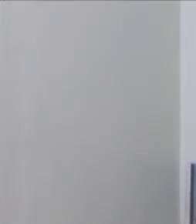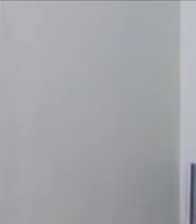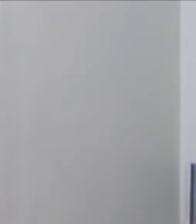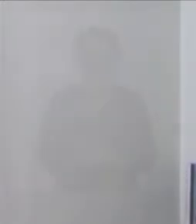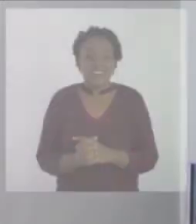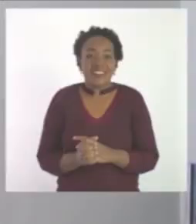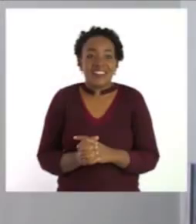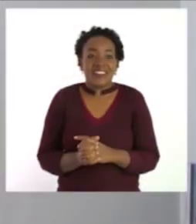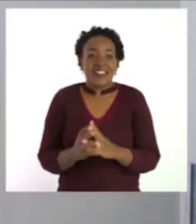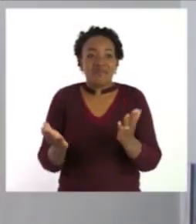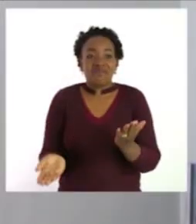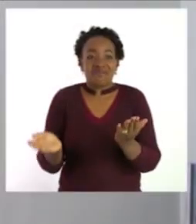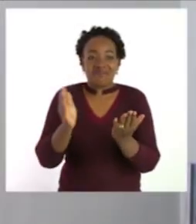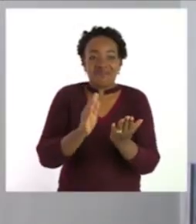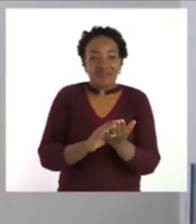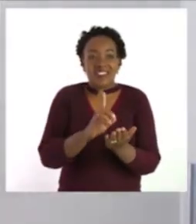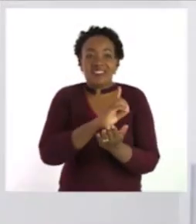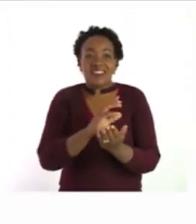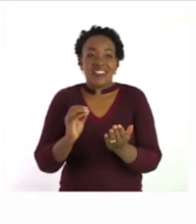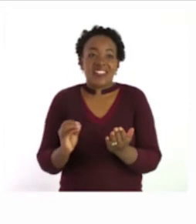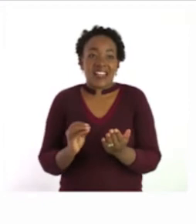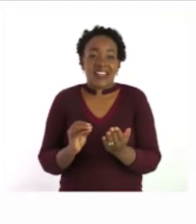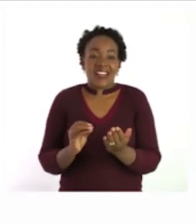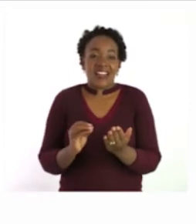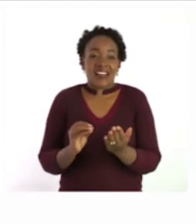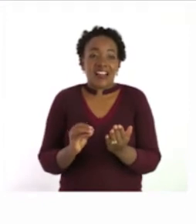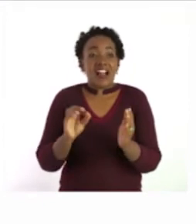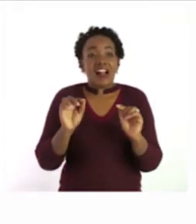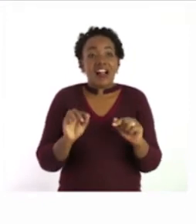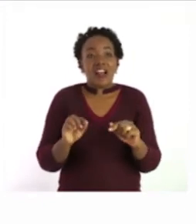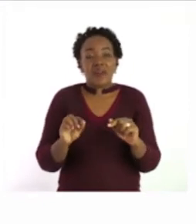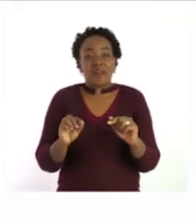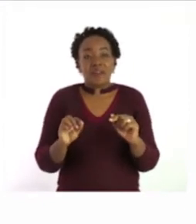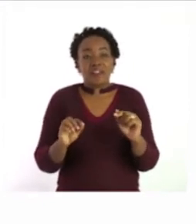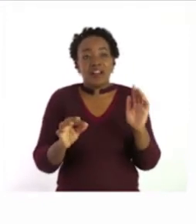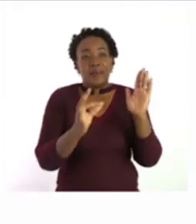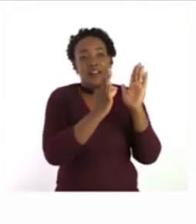Let's now turn to page 10 where we are going to talk about fractions.